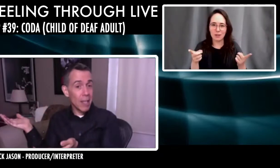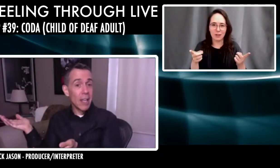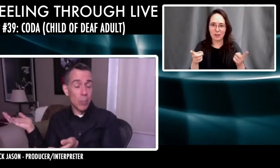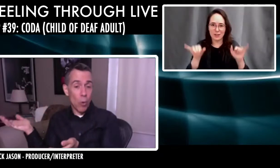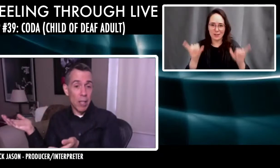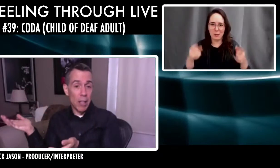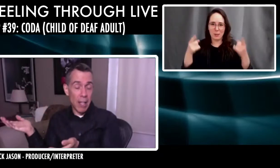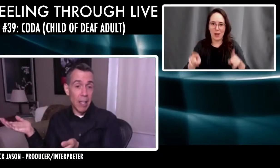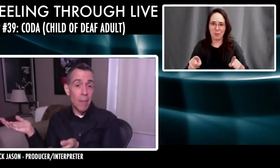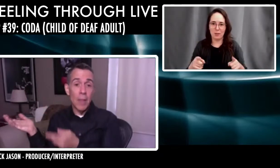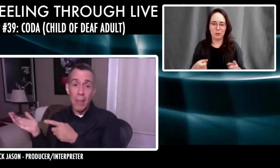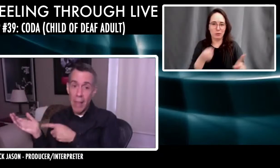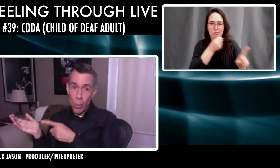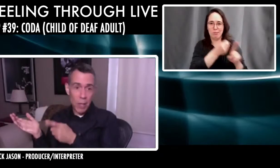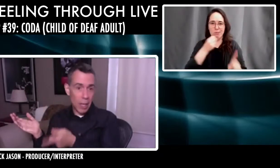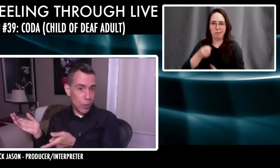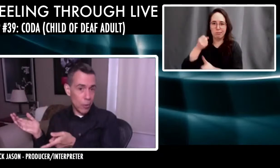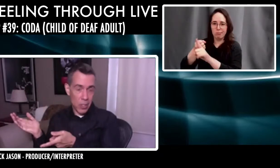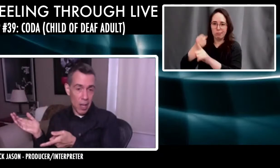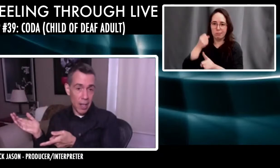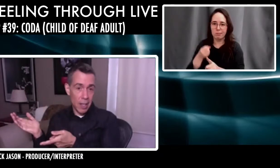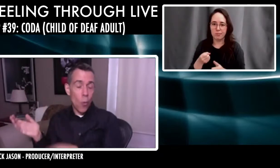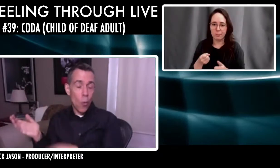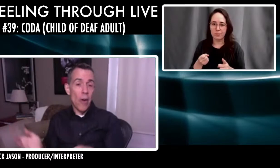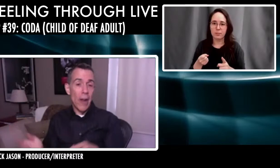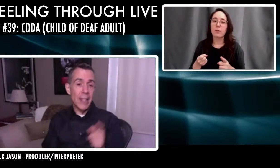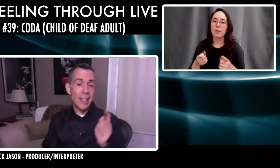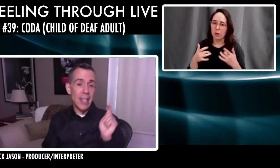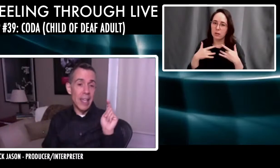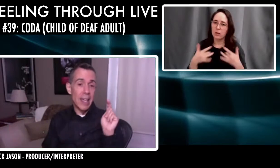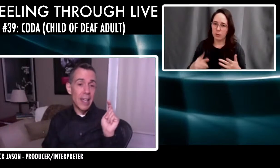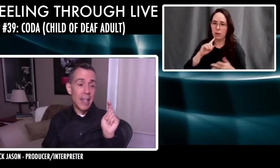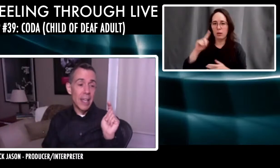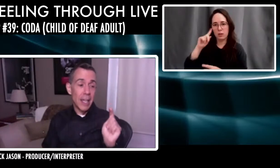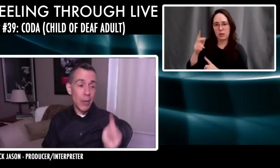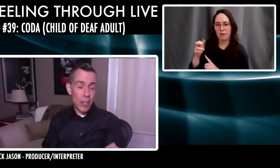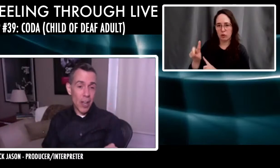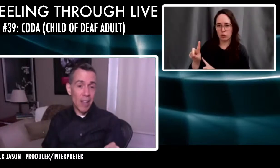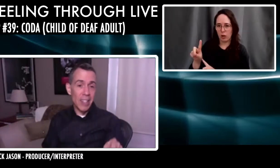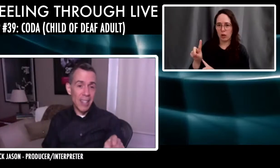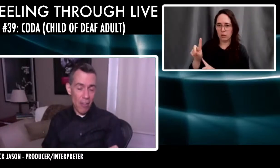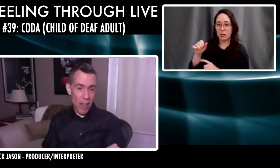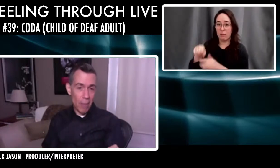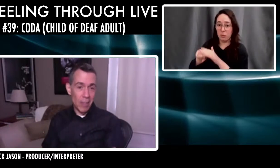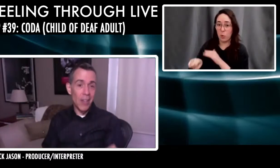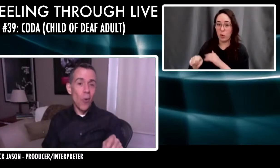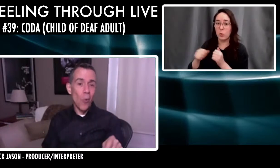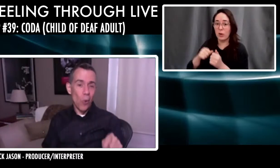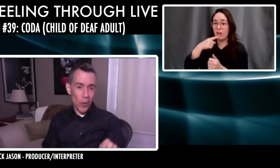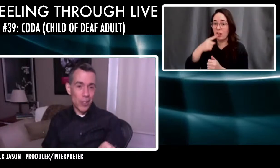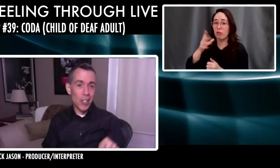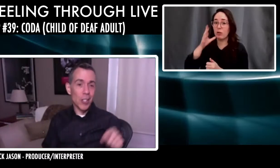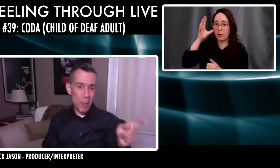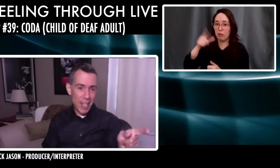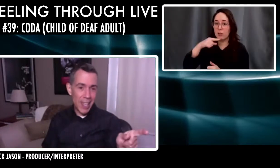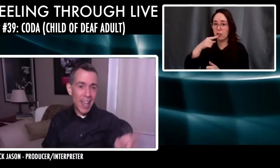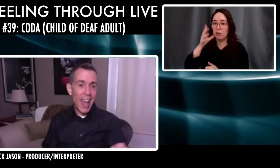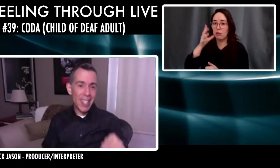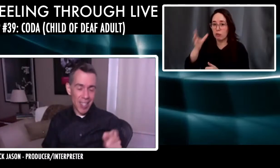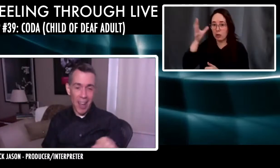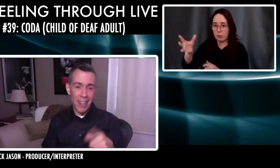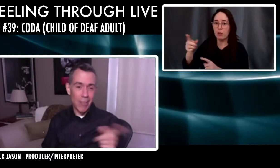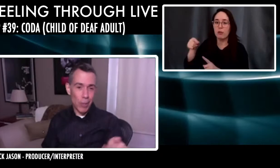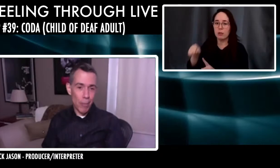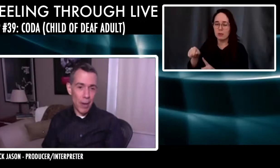family, because more than likely they will not learn to sign. Whereas the hearing child in a deaf family will learn to speak